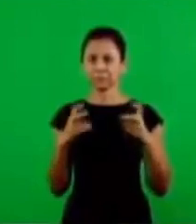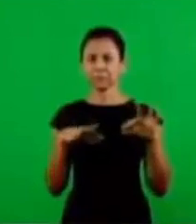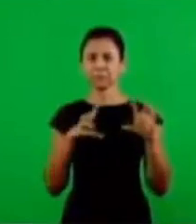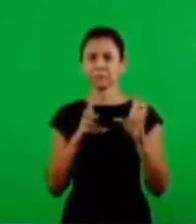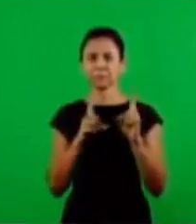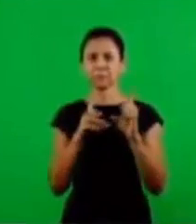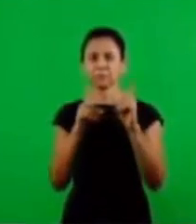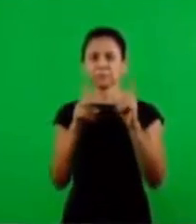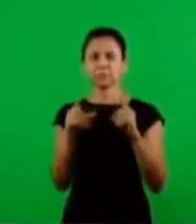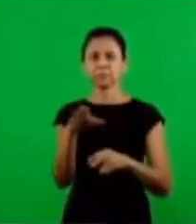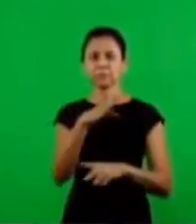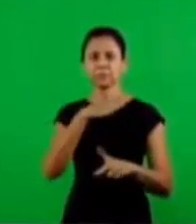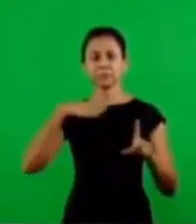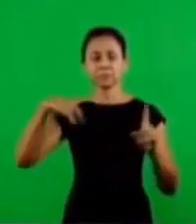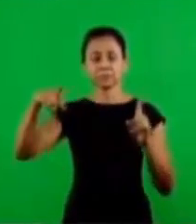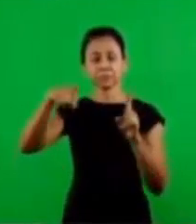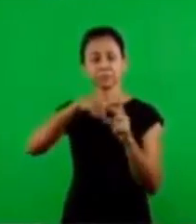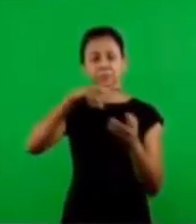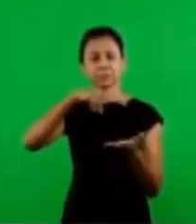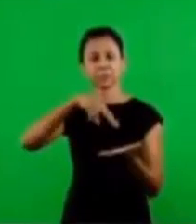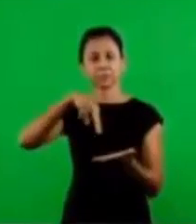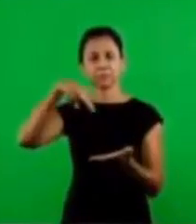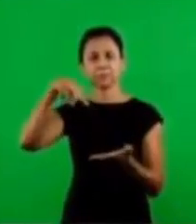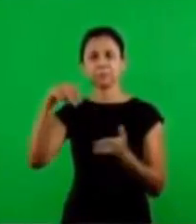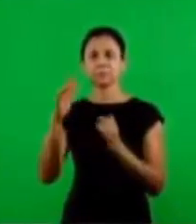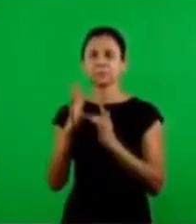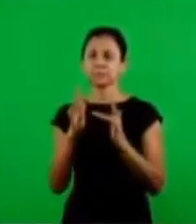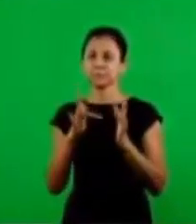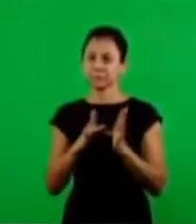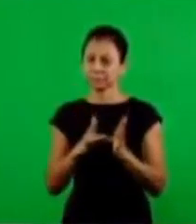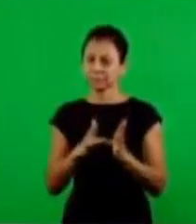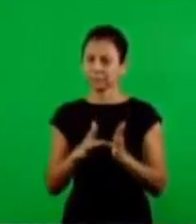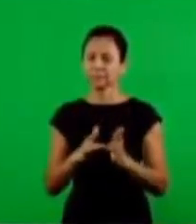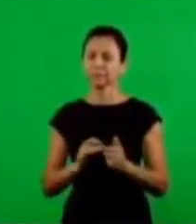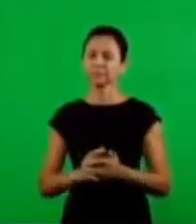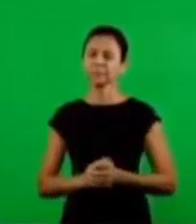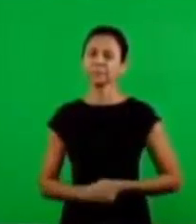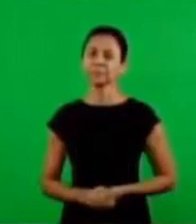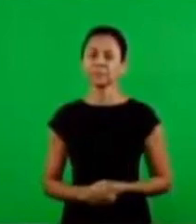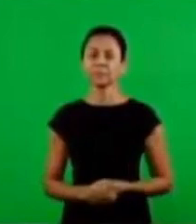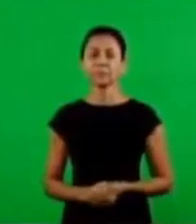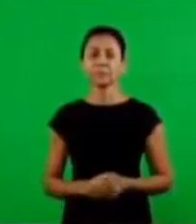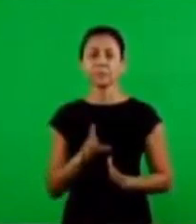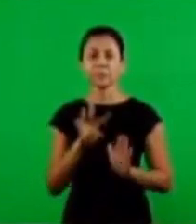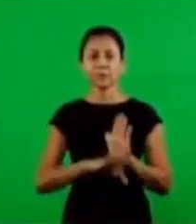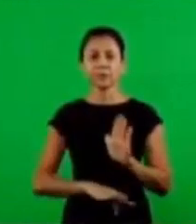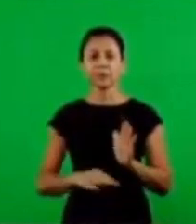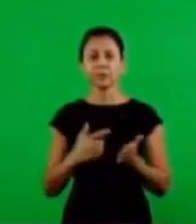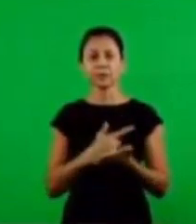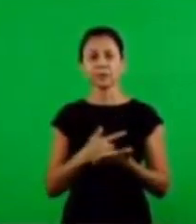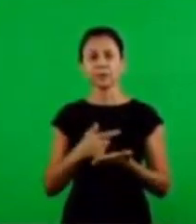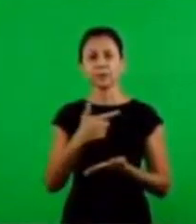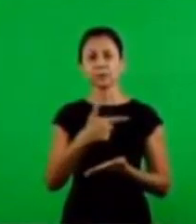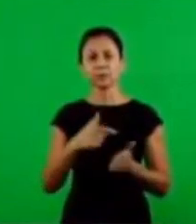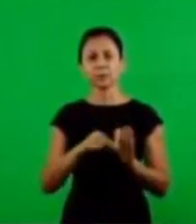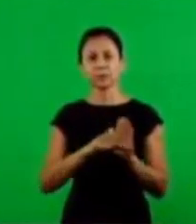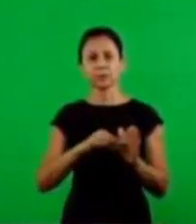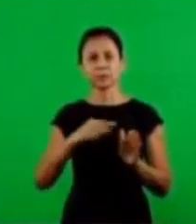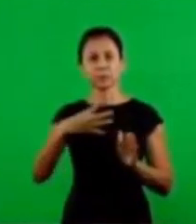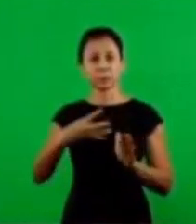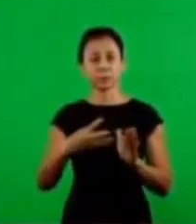.42 with the doctrine of the death and resurrection of the Lord Jesus so in the text of Genesis 22.4